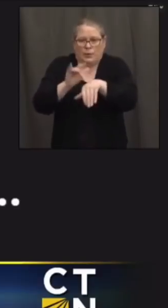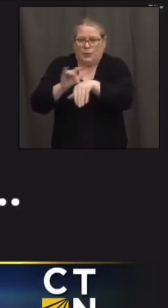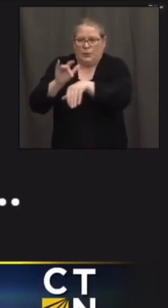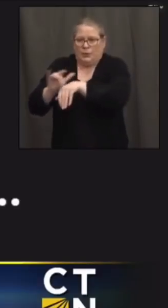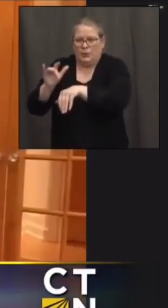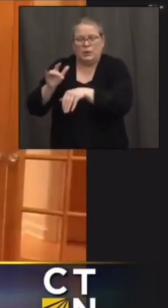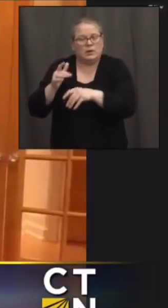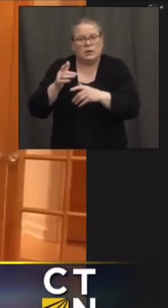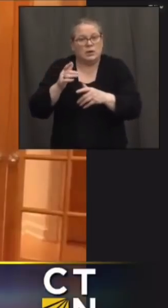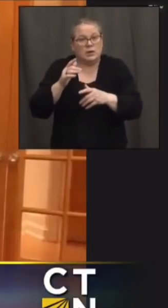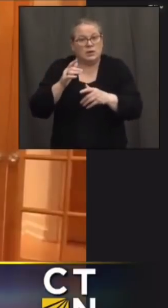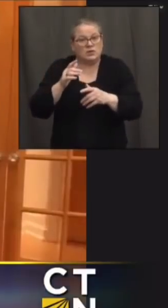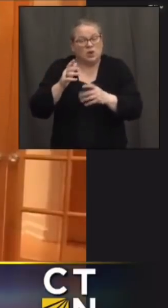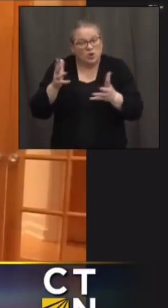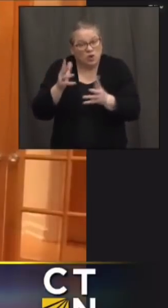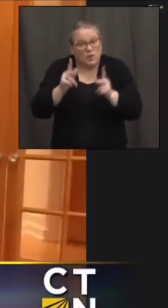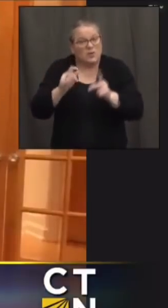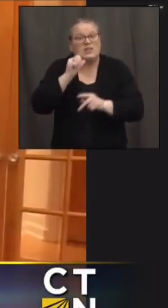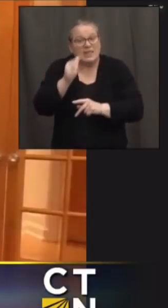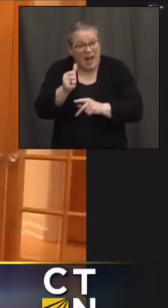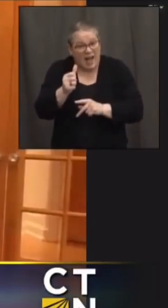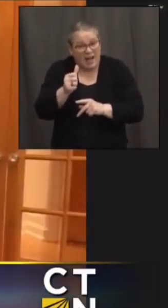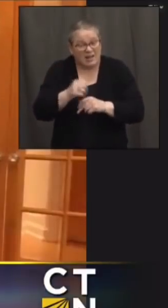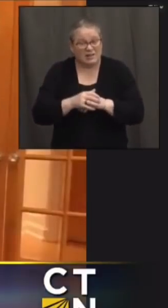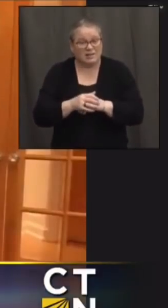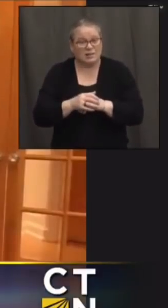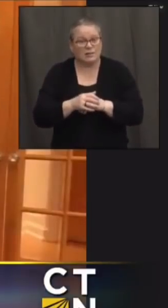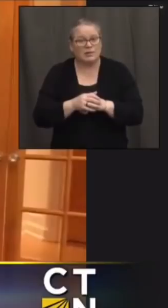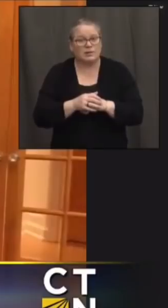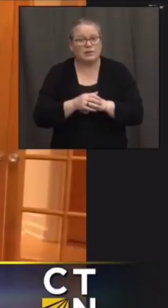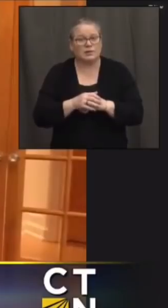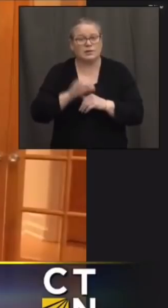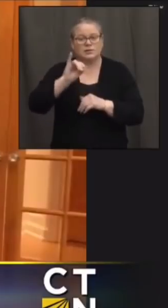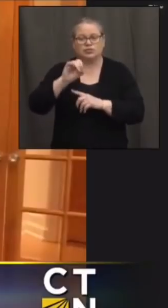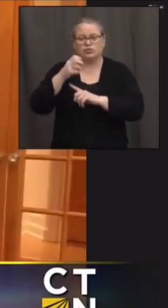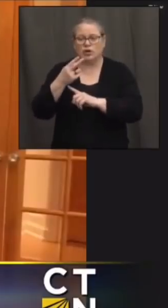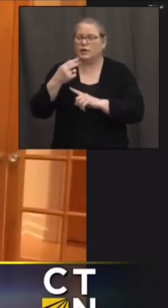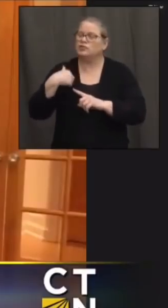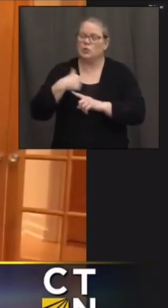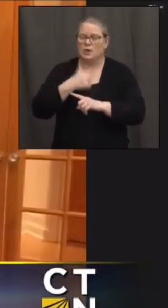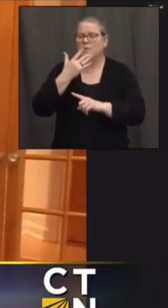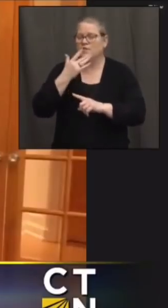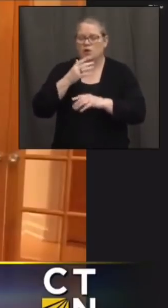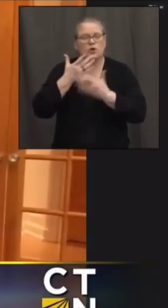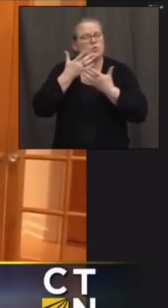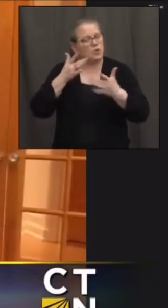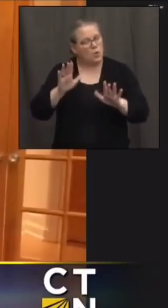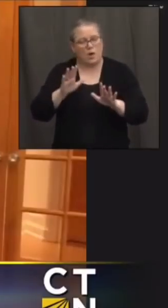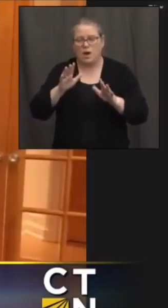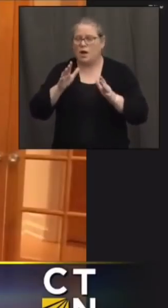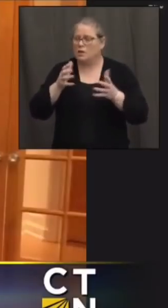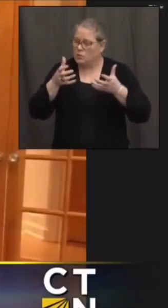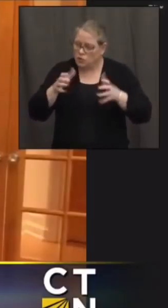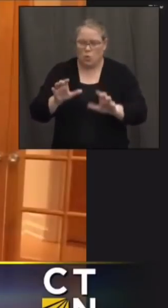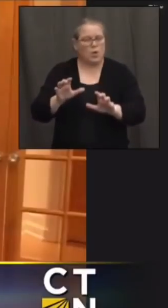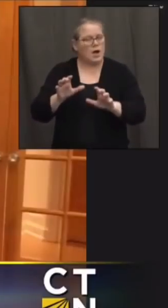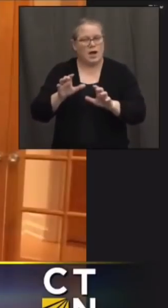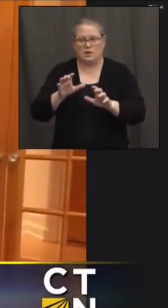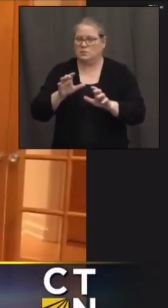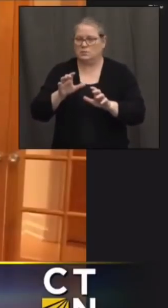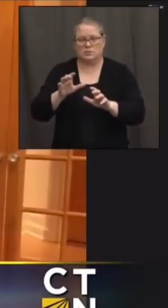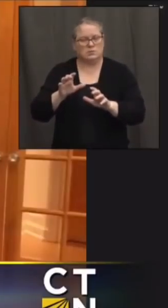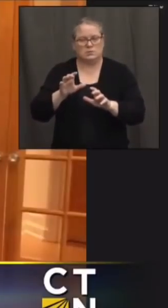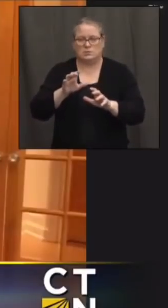yeah look it's it's something obviously we're we would prefer not to see uh we definitely would ask people to just book one